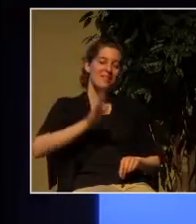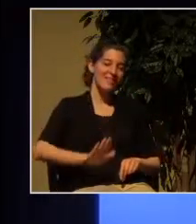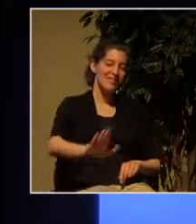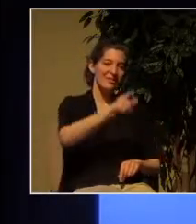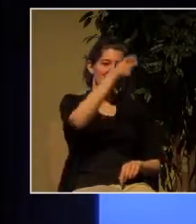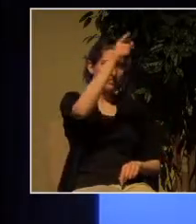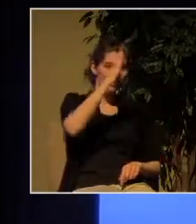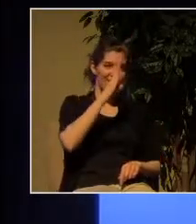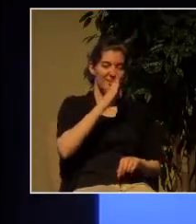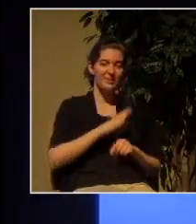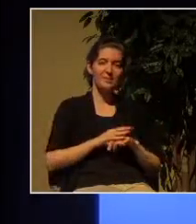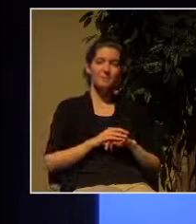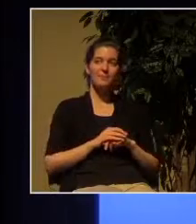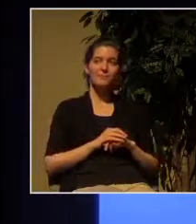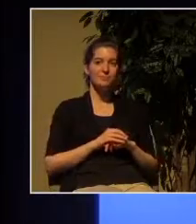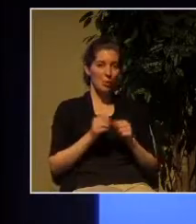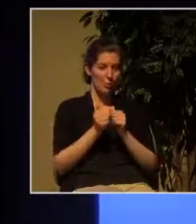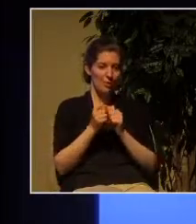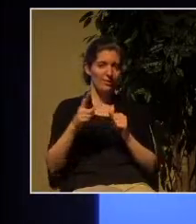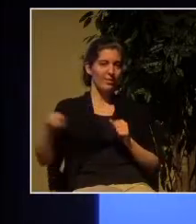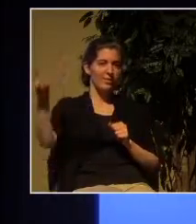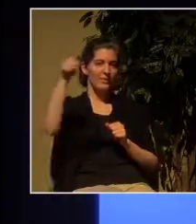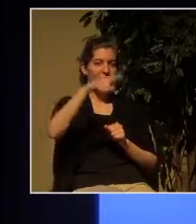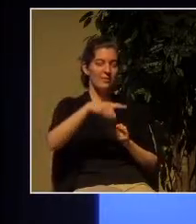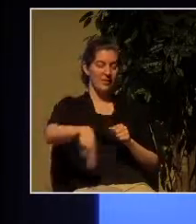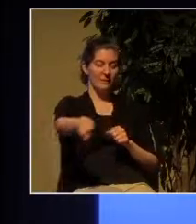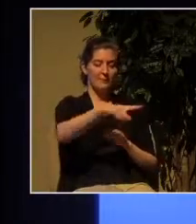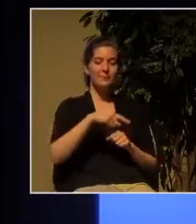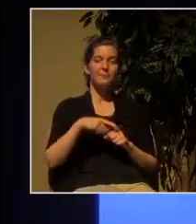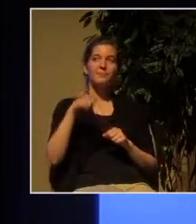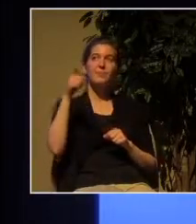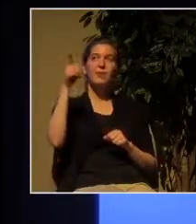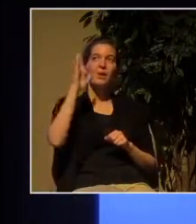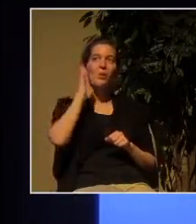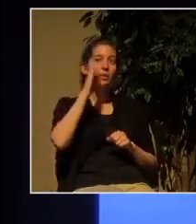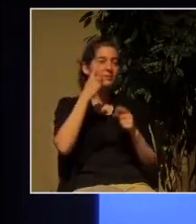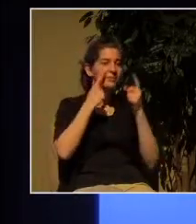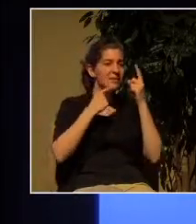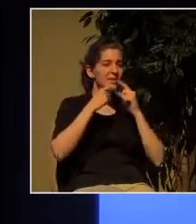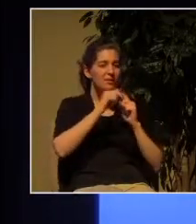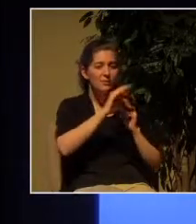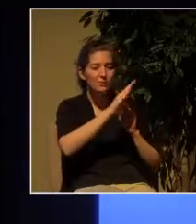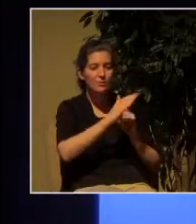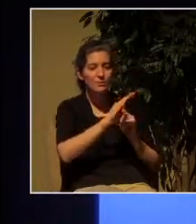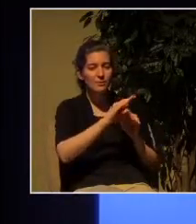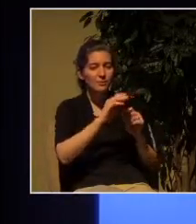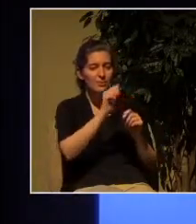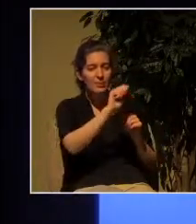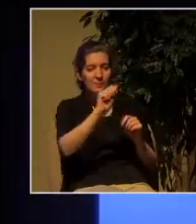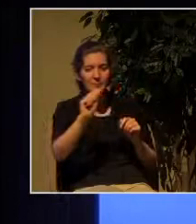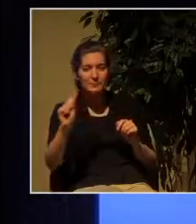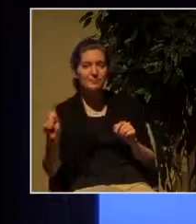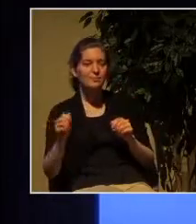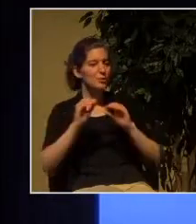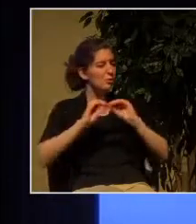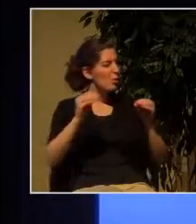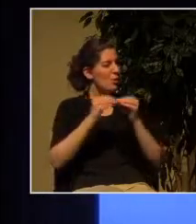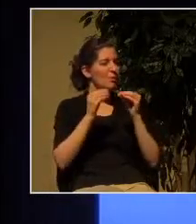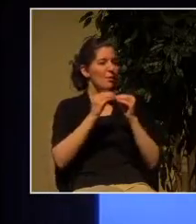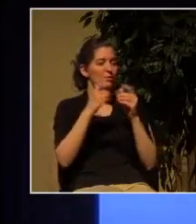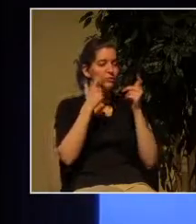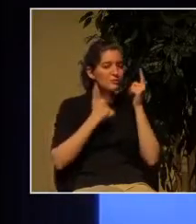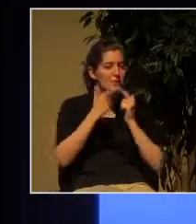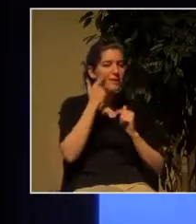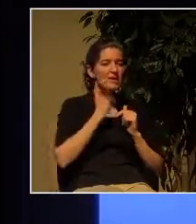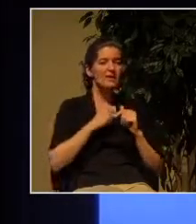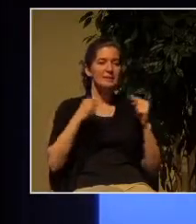he will wipe away every tear from their eyes there will be no more death or mourning or crying or pain for the old